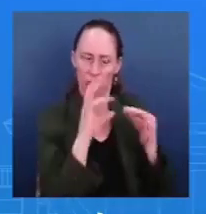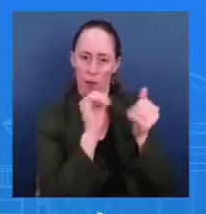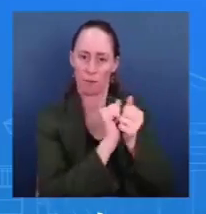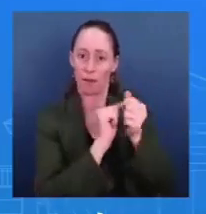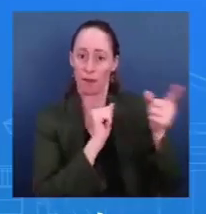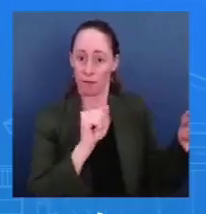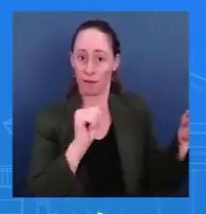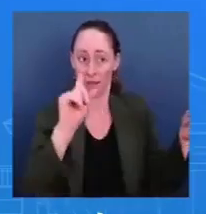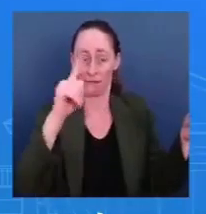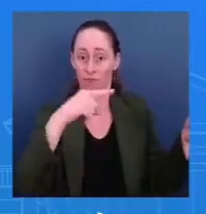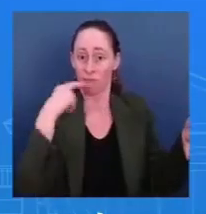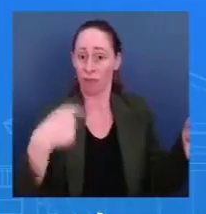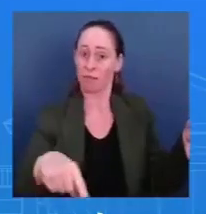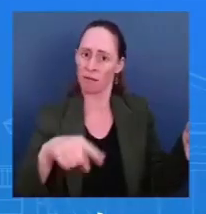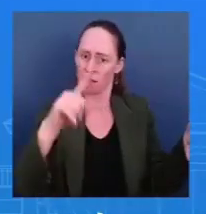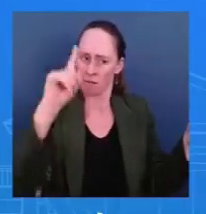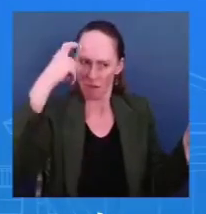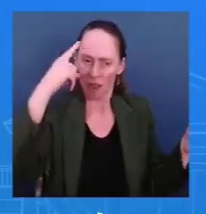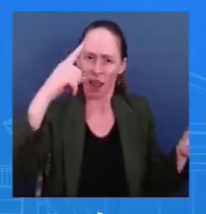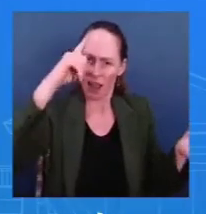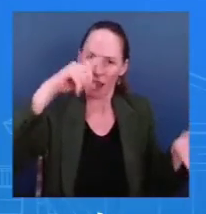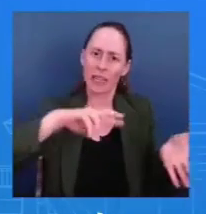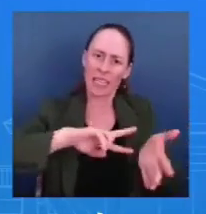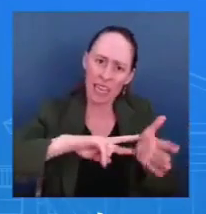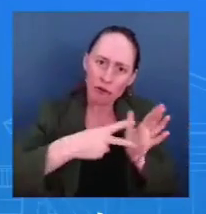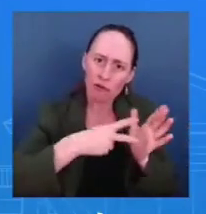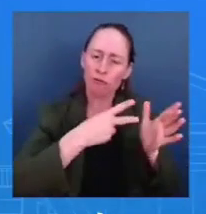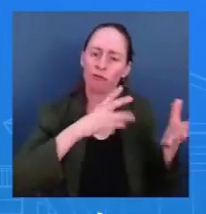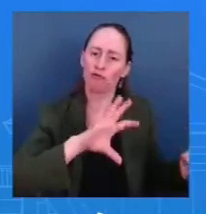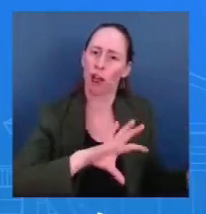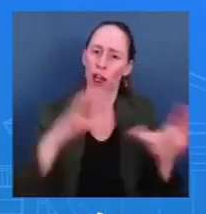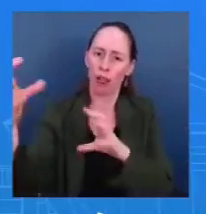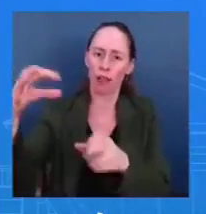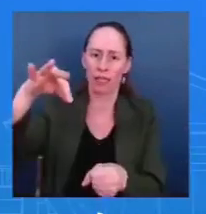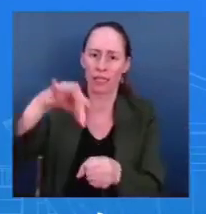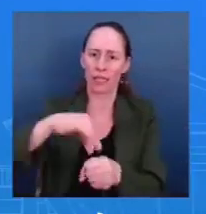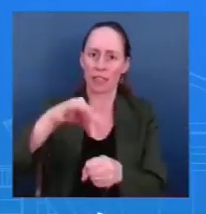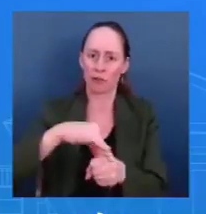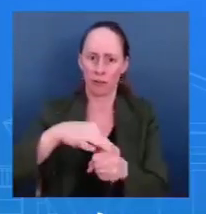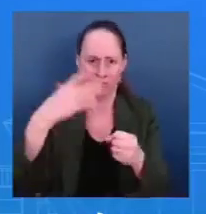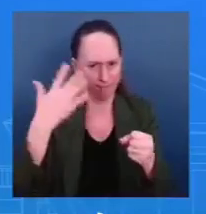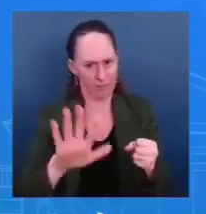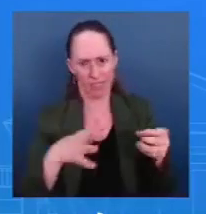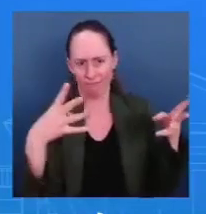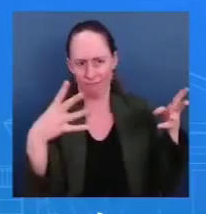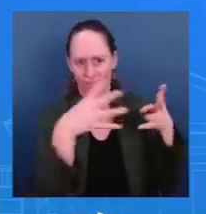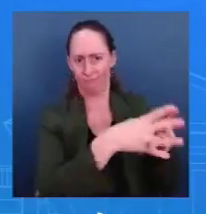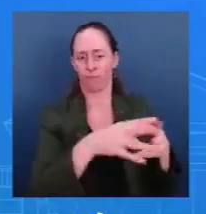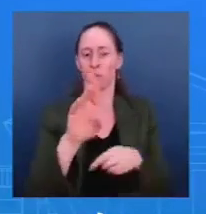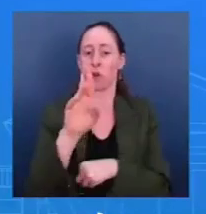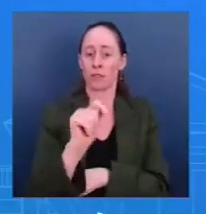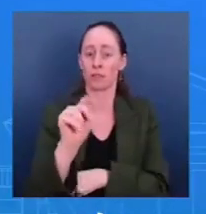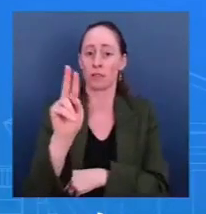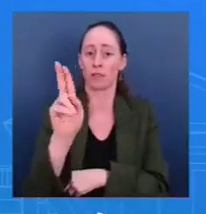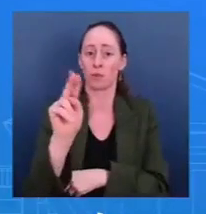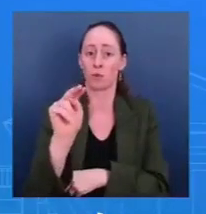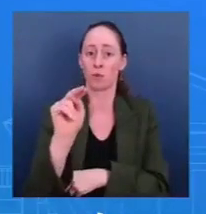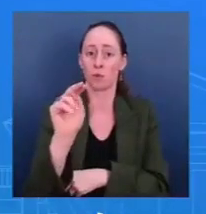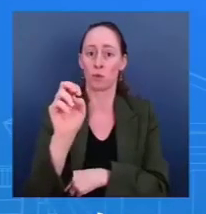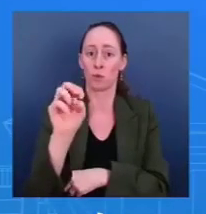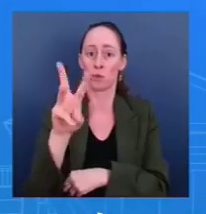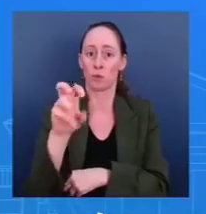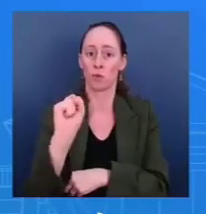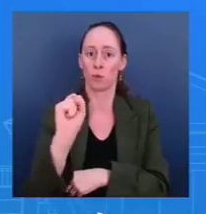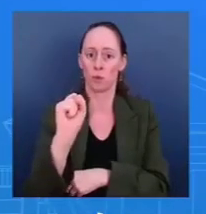federal agencies revealed activities directed and funded by RT, formerly known as Russia Today, to covertly spread Russian government